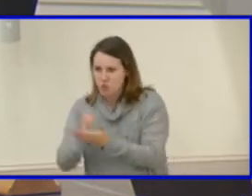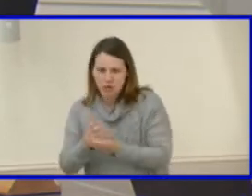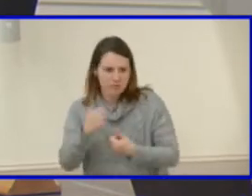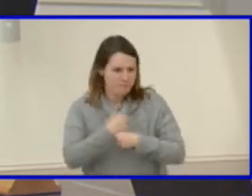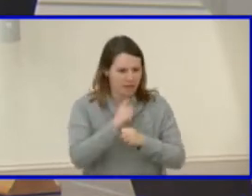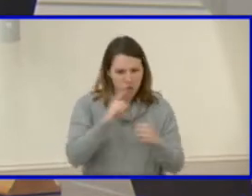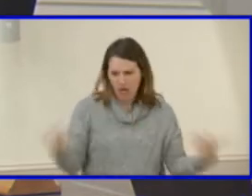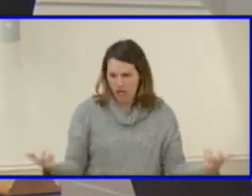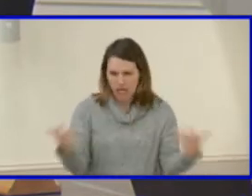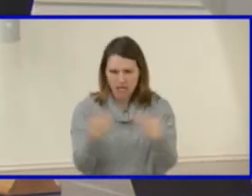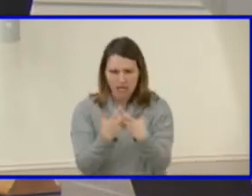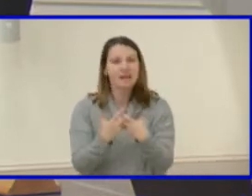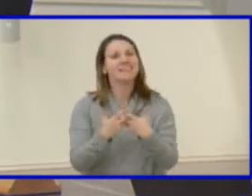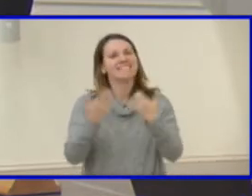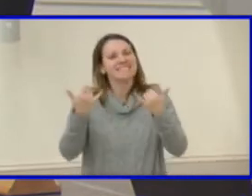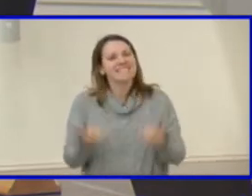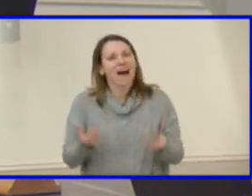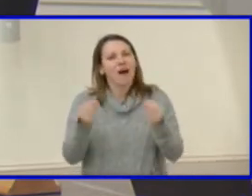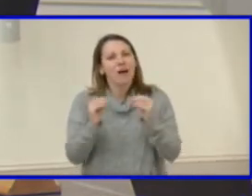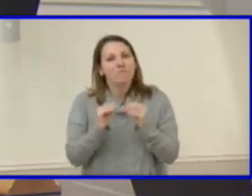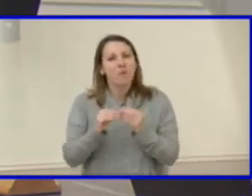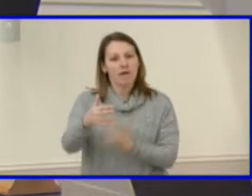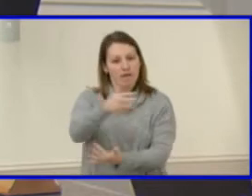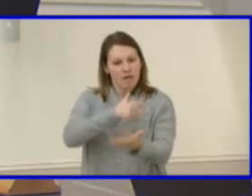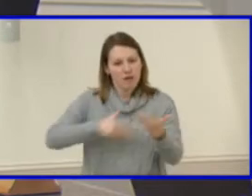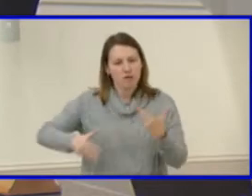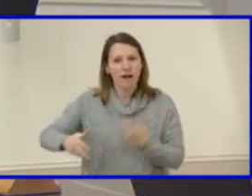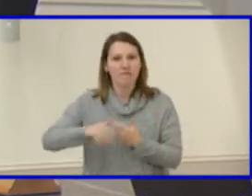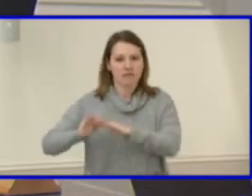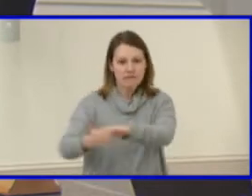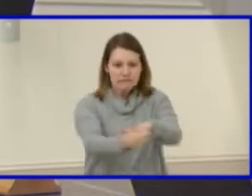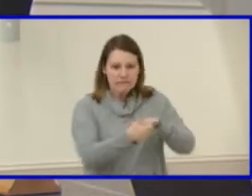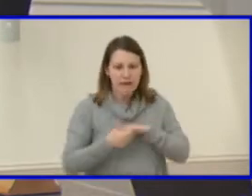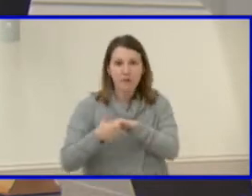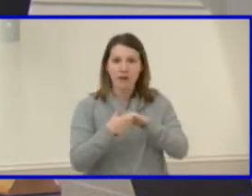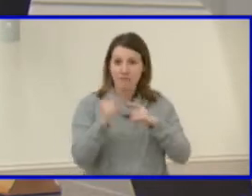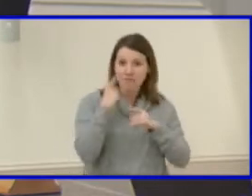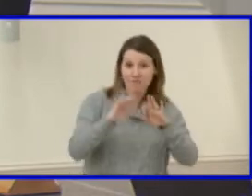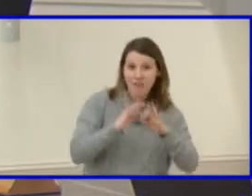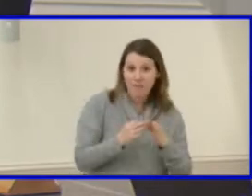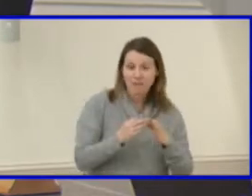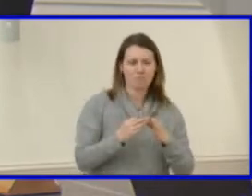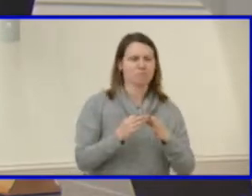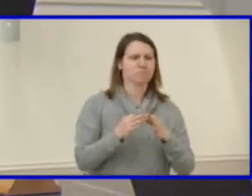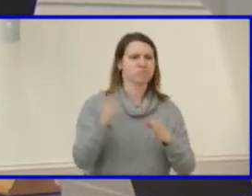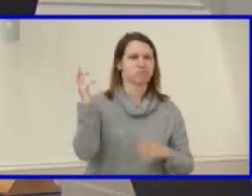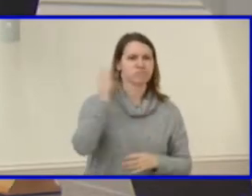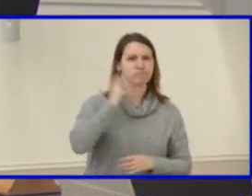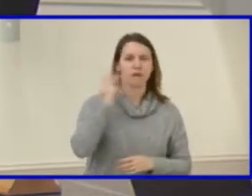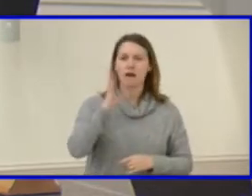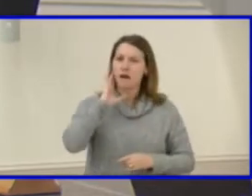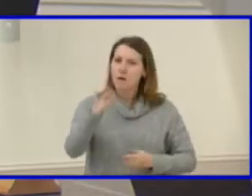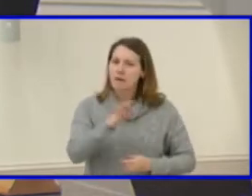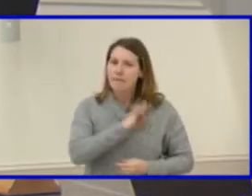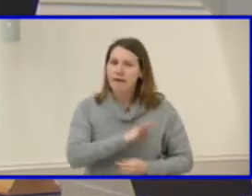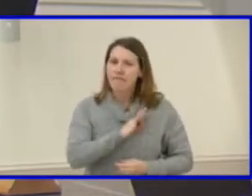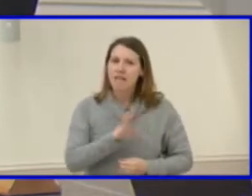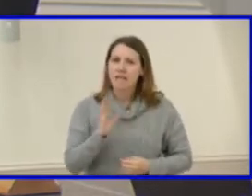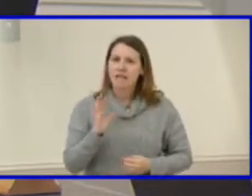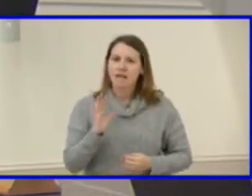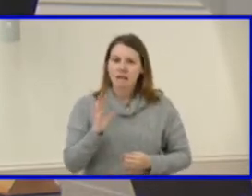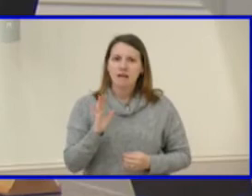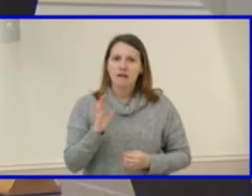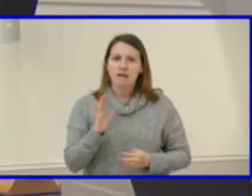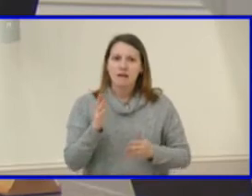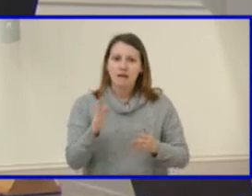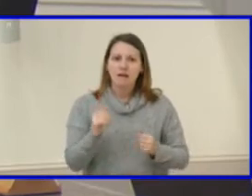having this as a more interactive and collaborative process to families, I think it's going to benefit both our